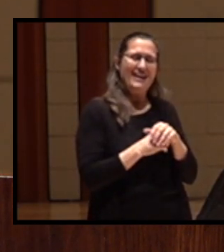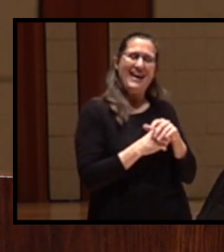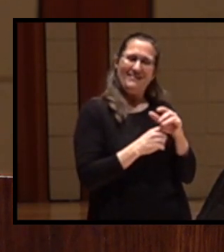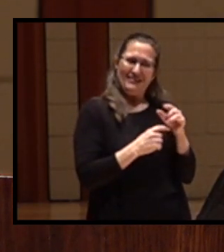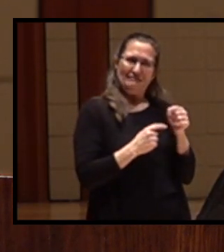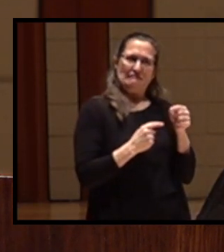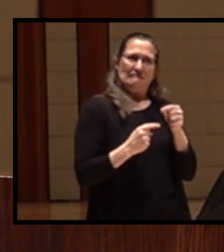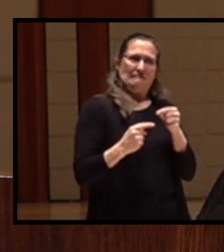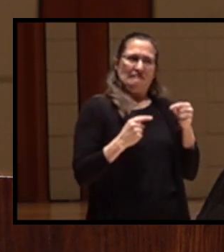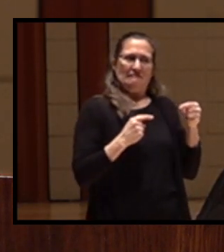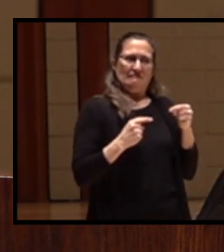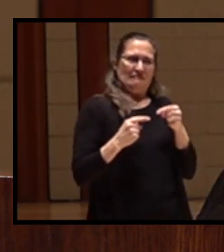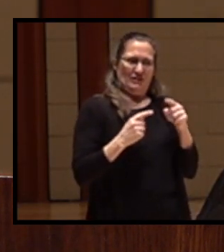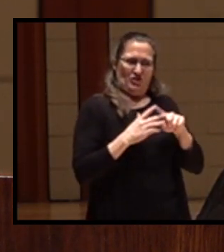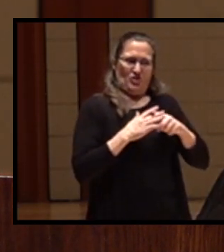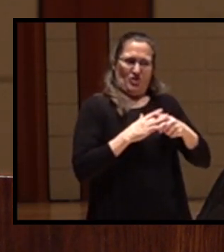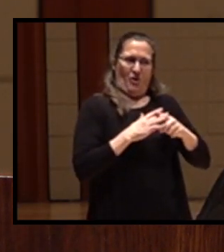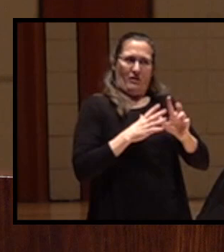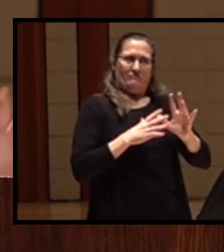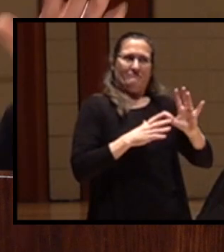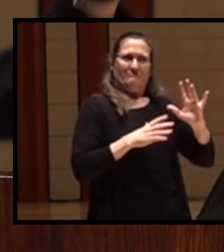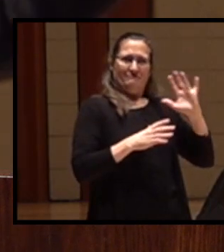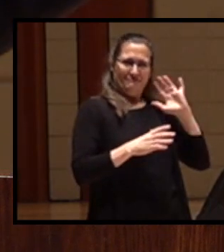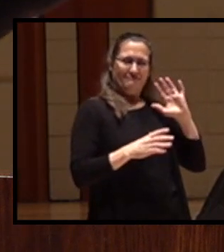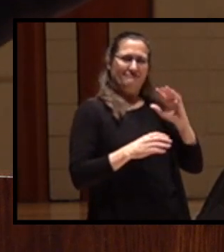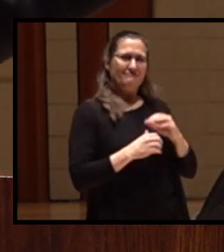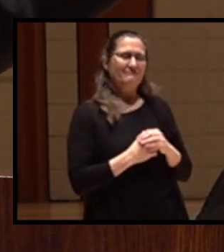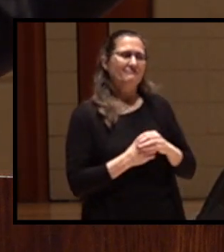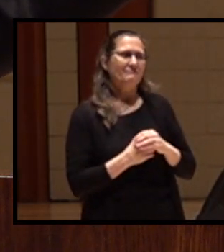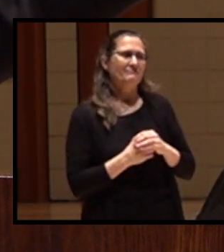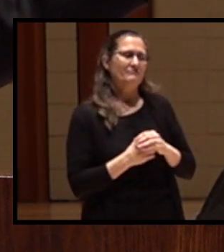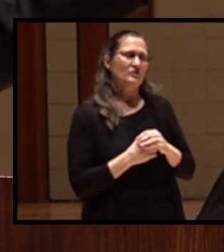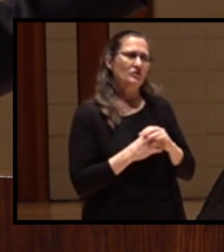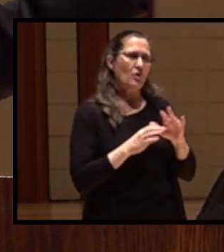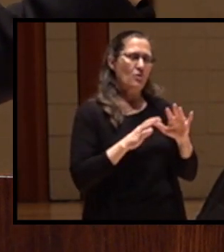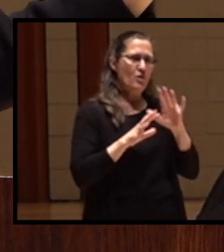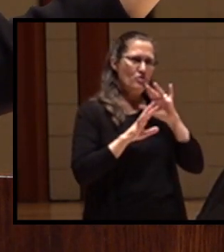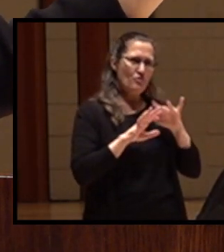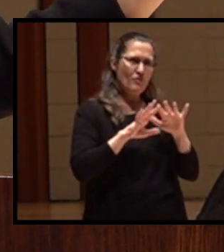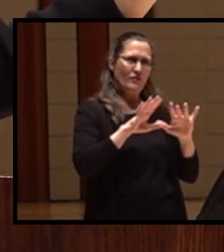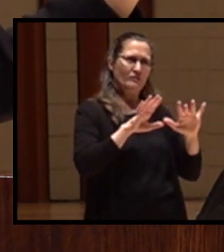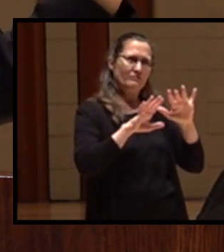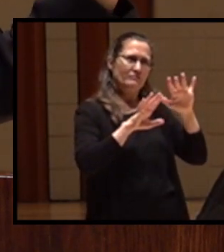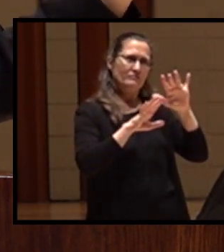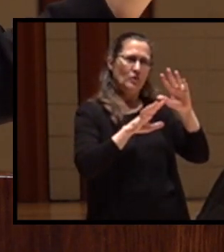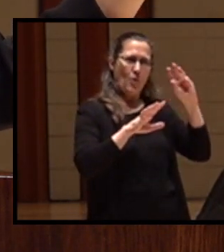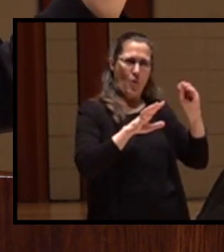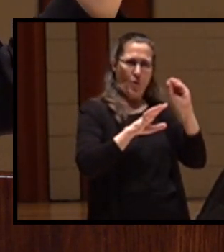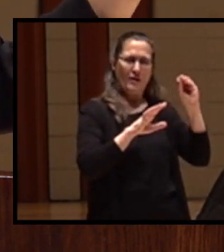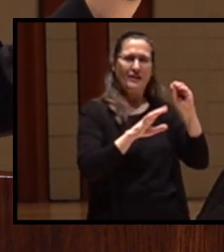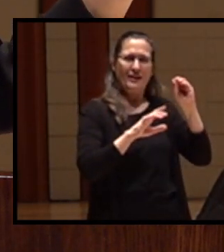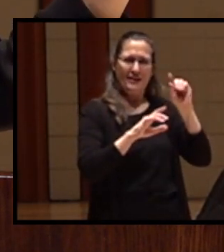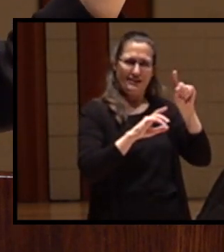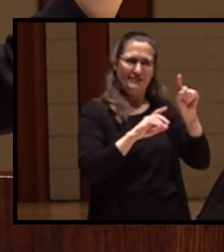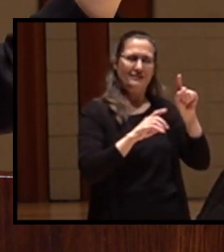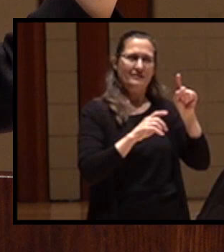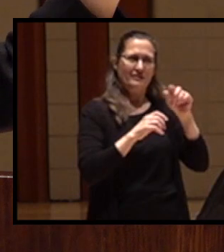in the Klamath Basin had started. So at the top of the river in Oregon, you have one of the largest